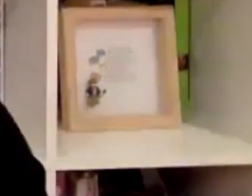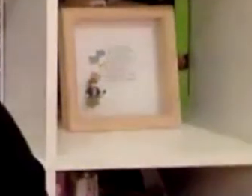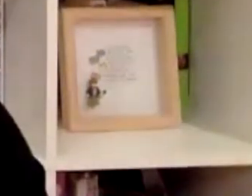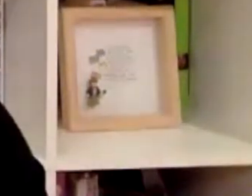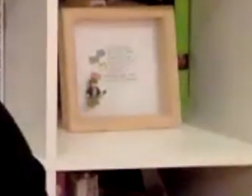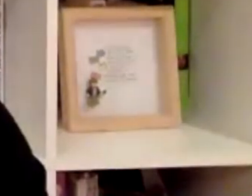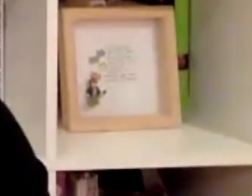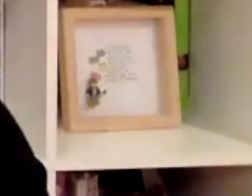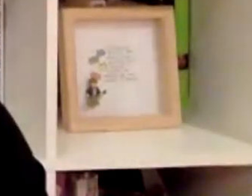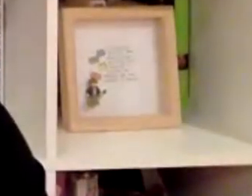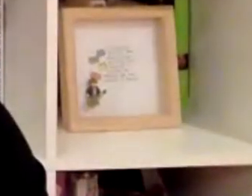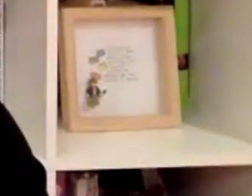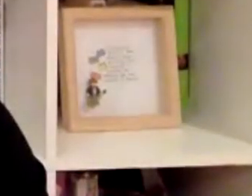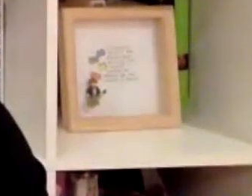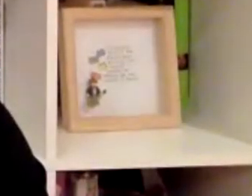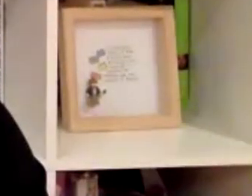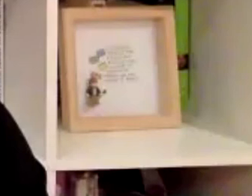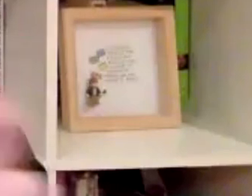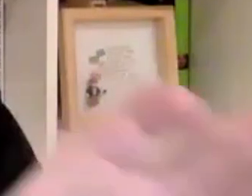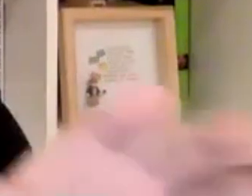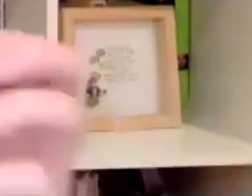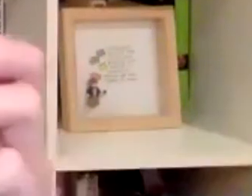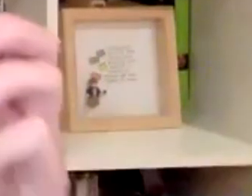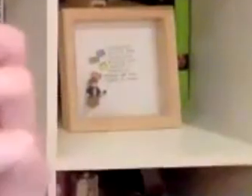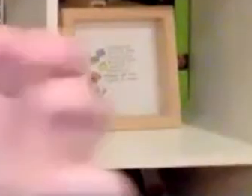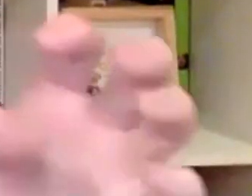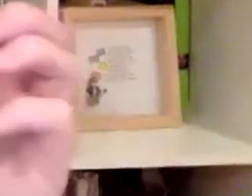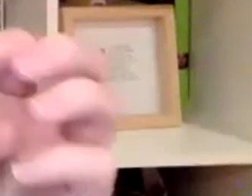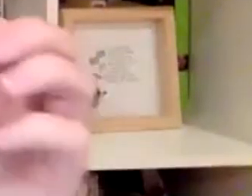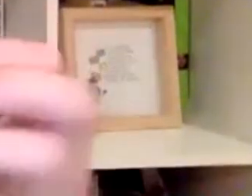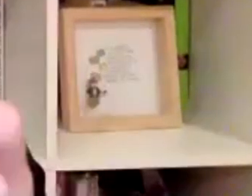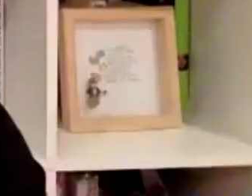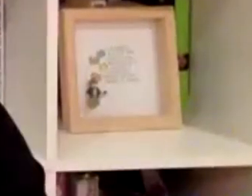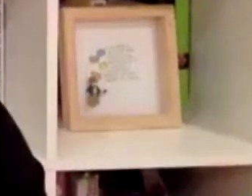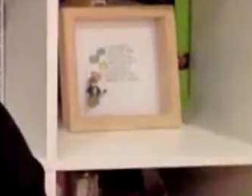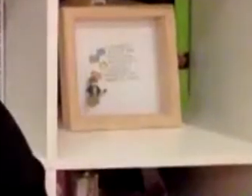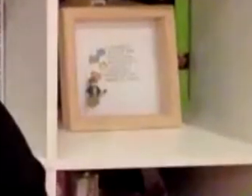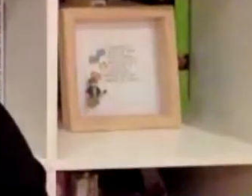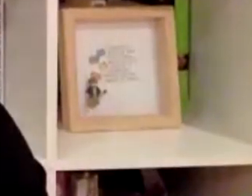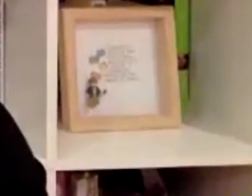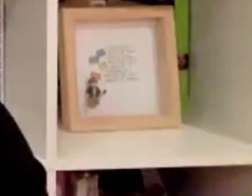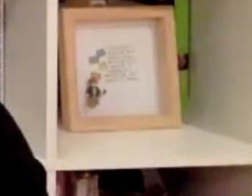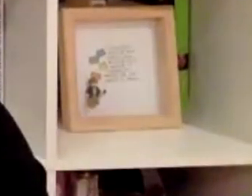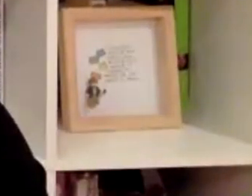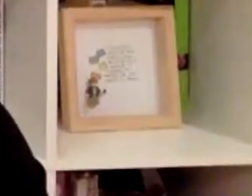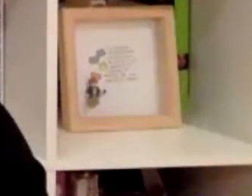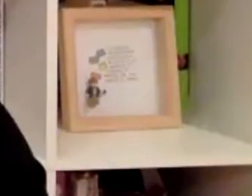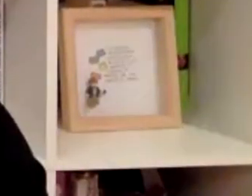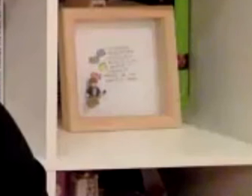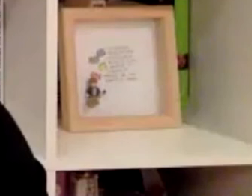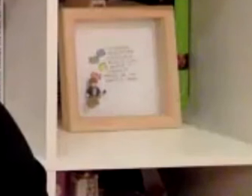breaks during his lessons he'll be able to go outside and you know run around for a bit and then come back in um